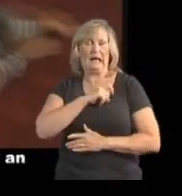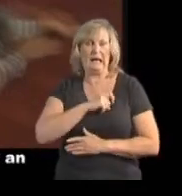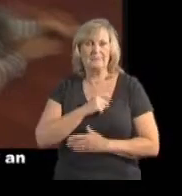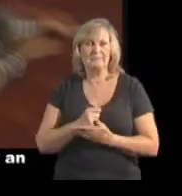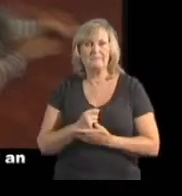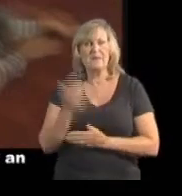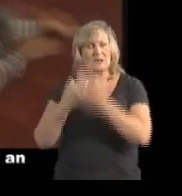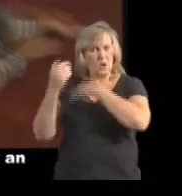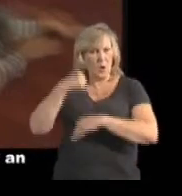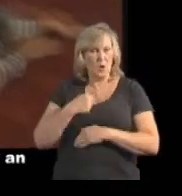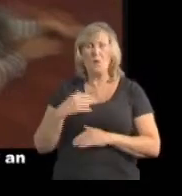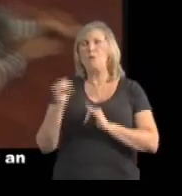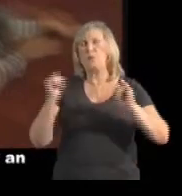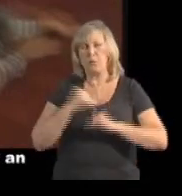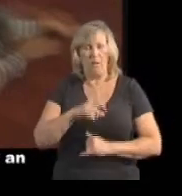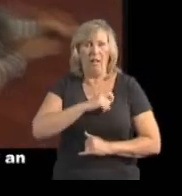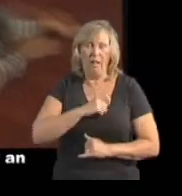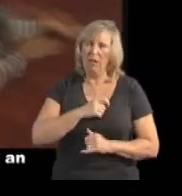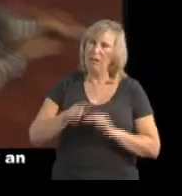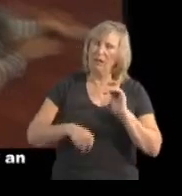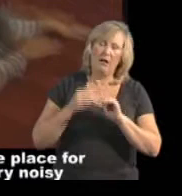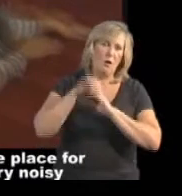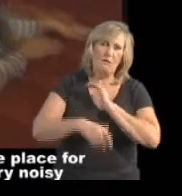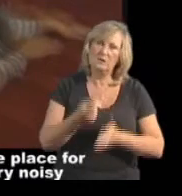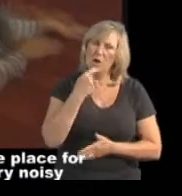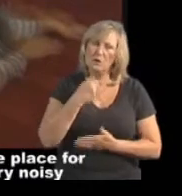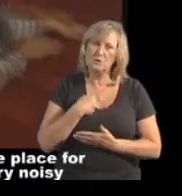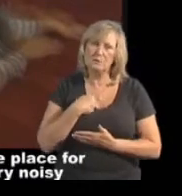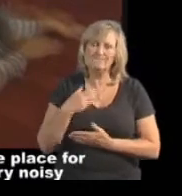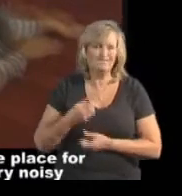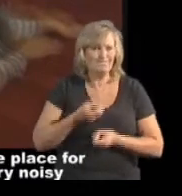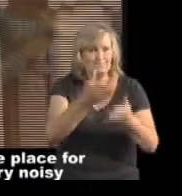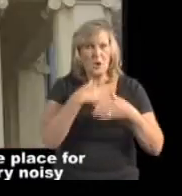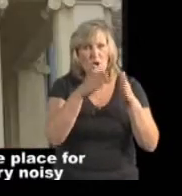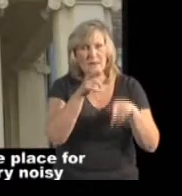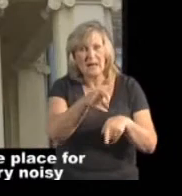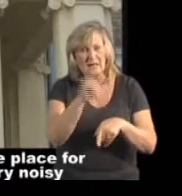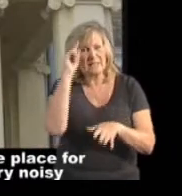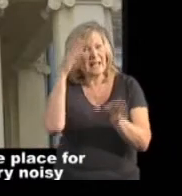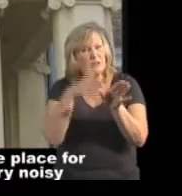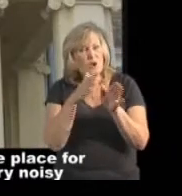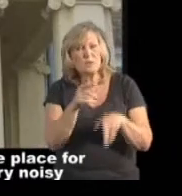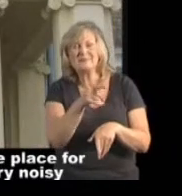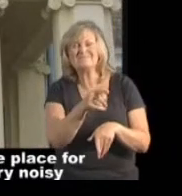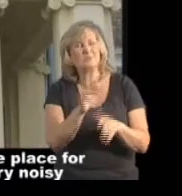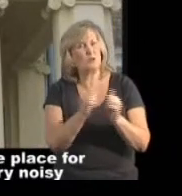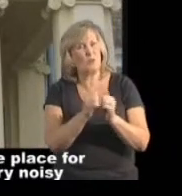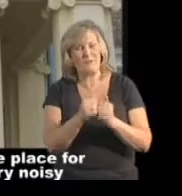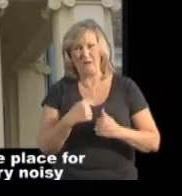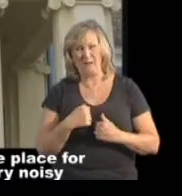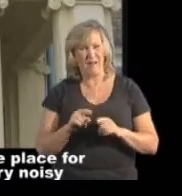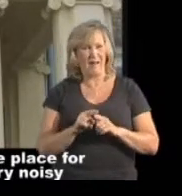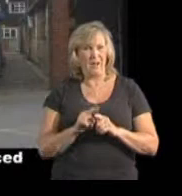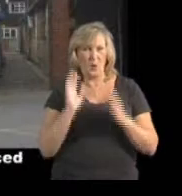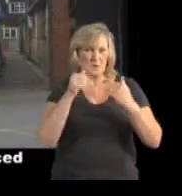it got so bad I took an overdose and ended up in hospital. Psychiatric hospital is not a suitable place for people with autism because it